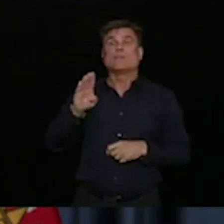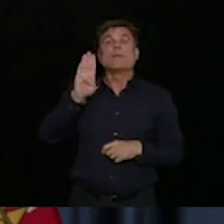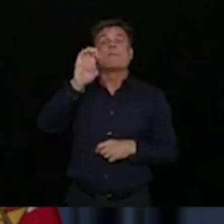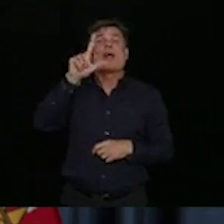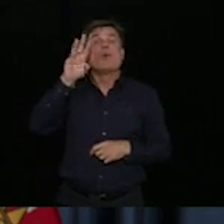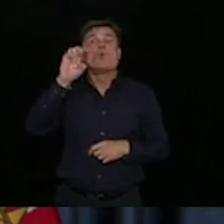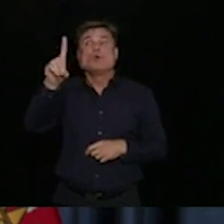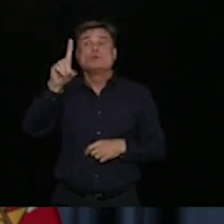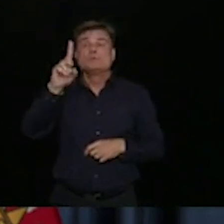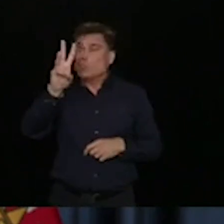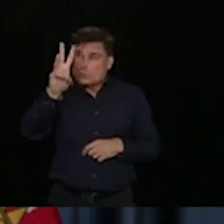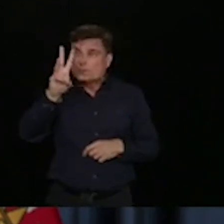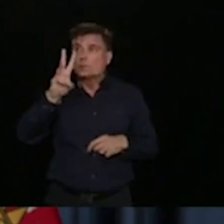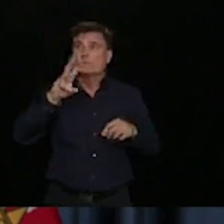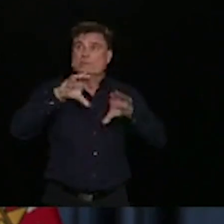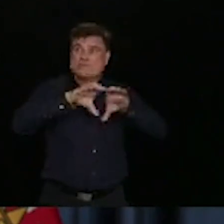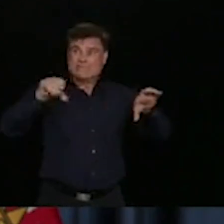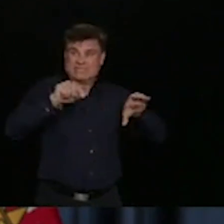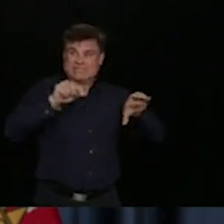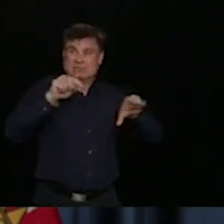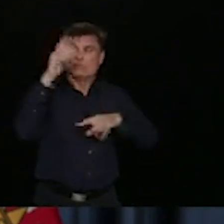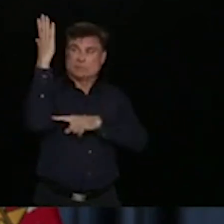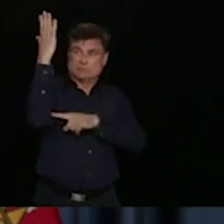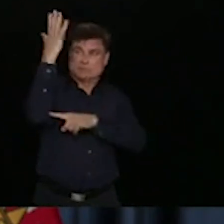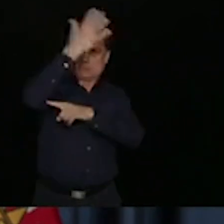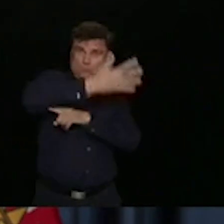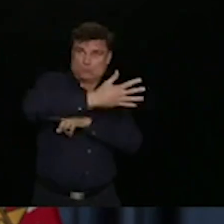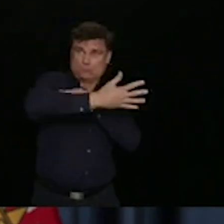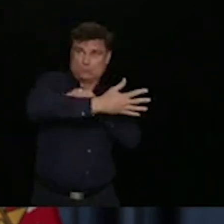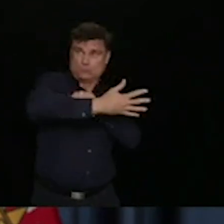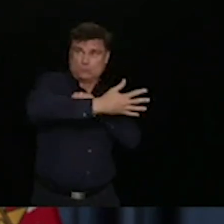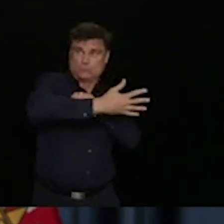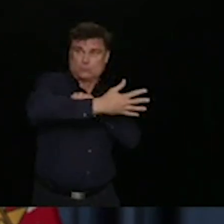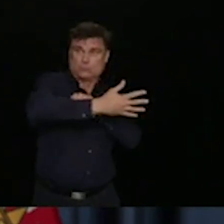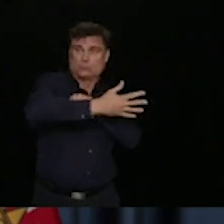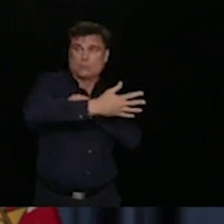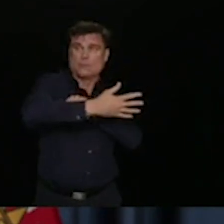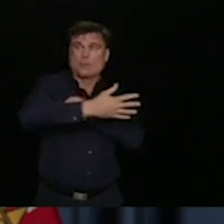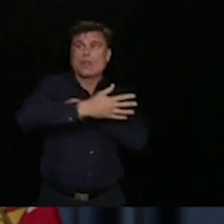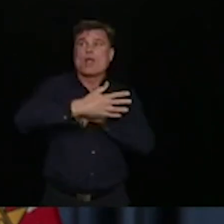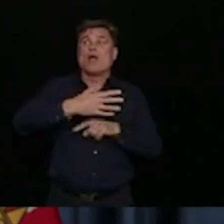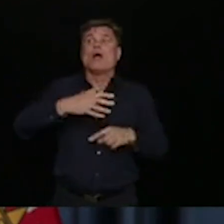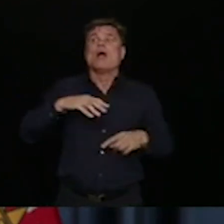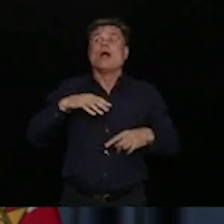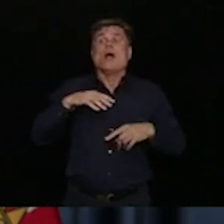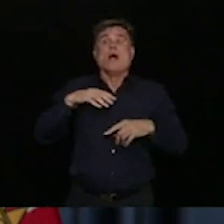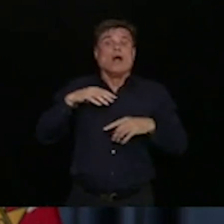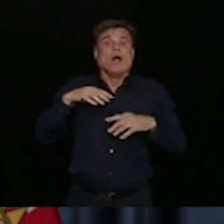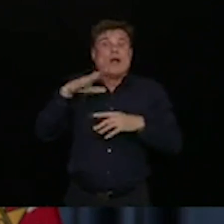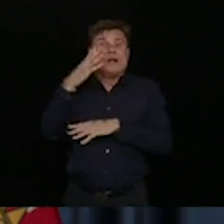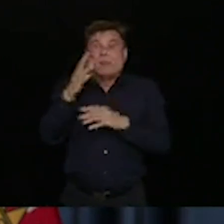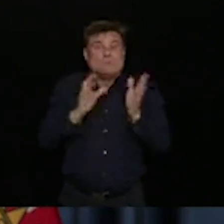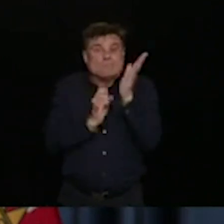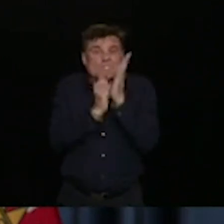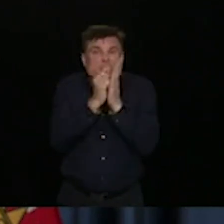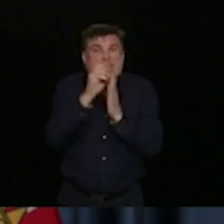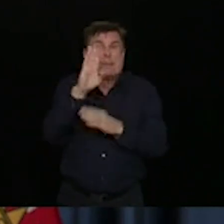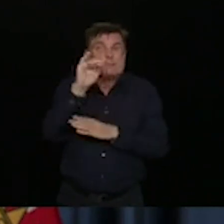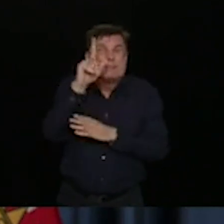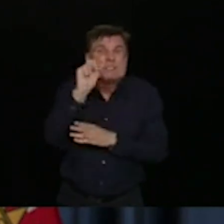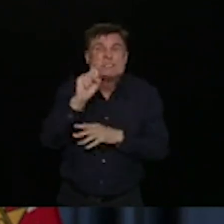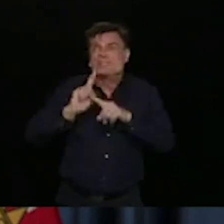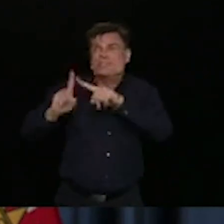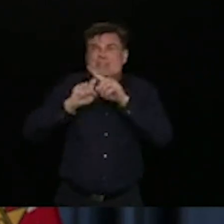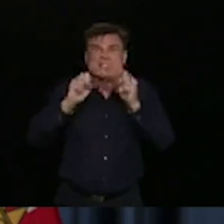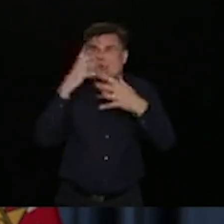Reduced fiber is another part of that. Consolidation in the industry is another part of that. And Can4 will make business decisions in the